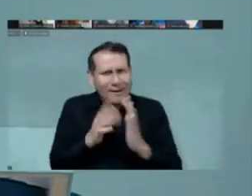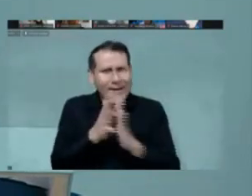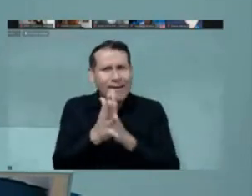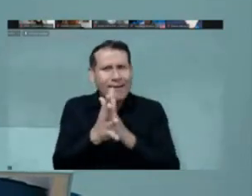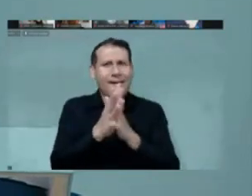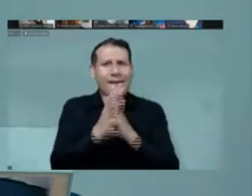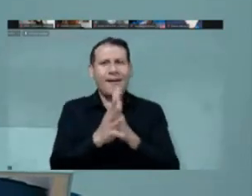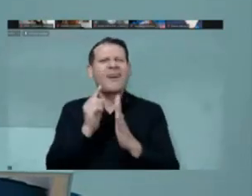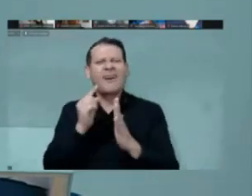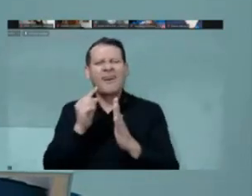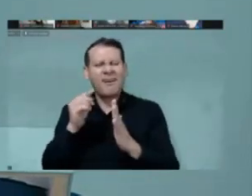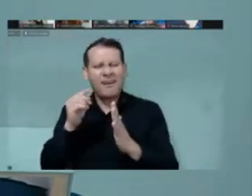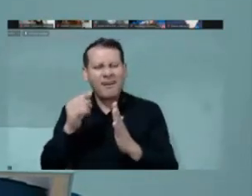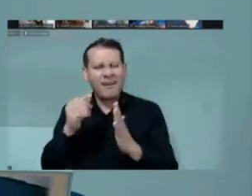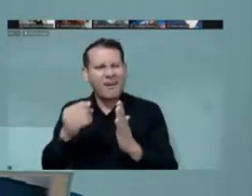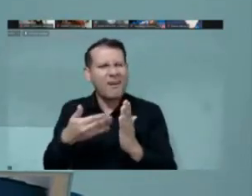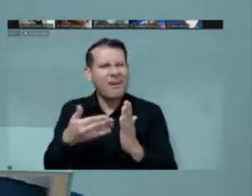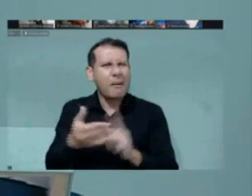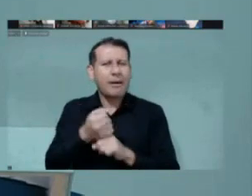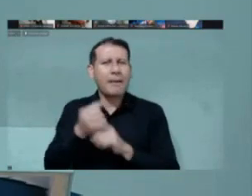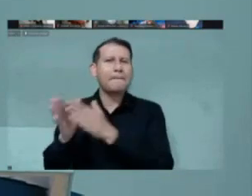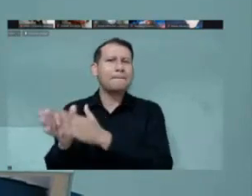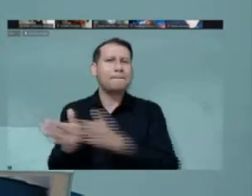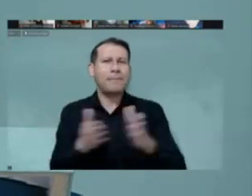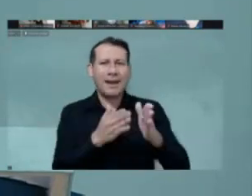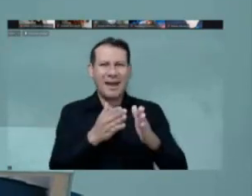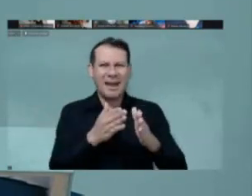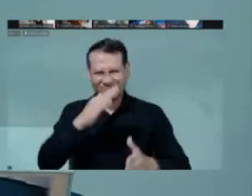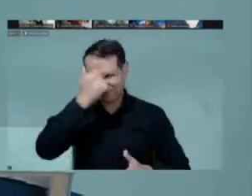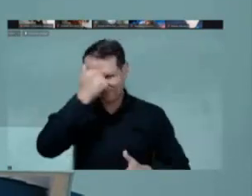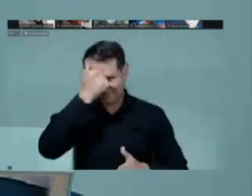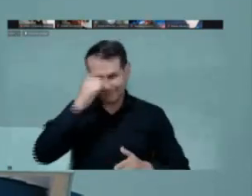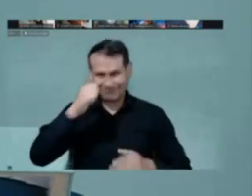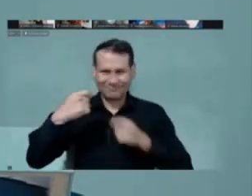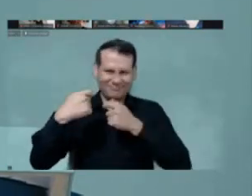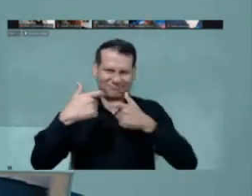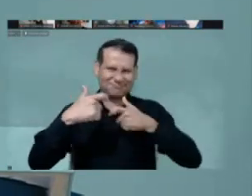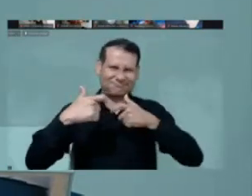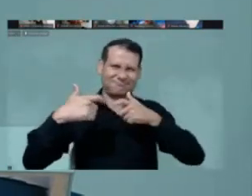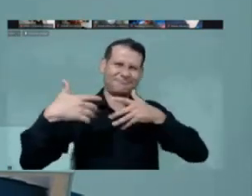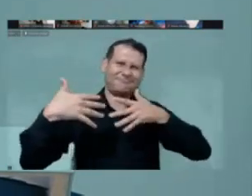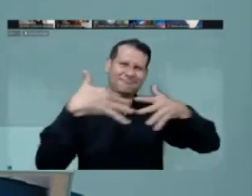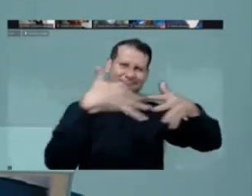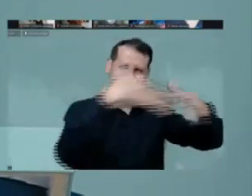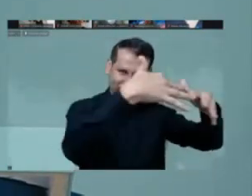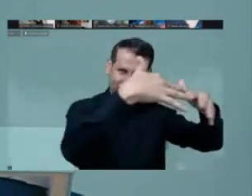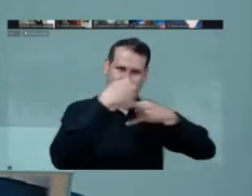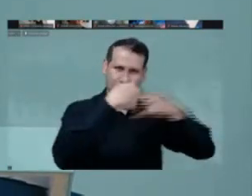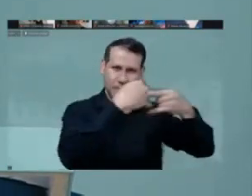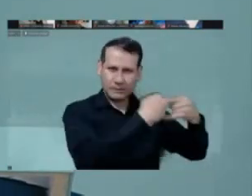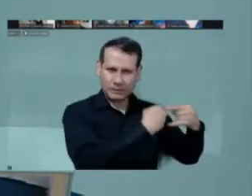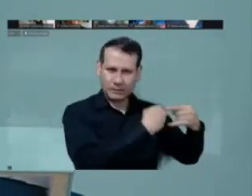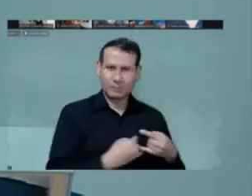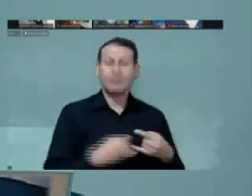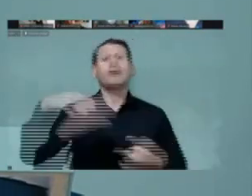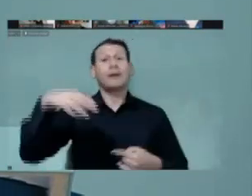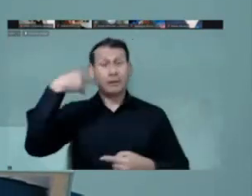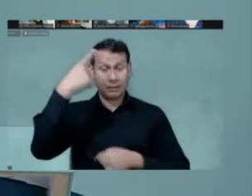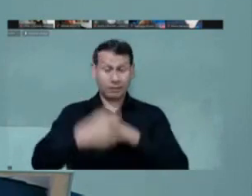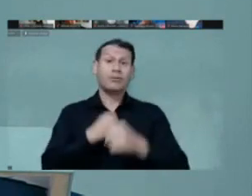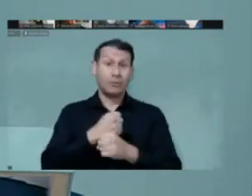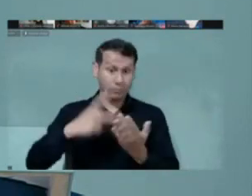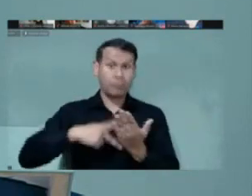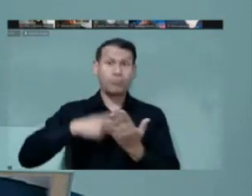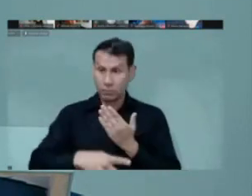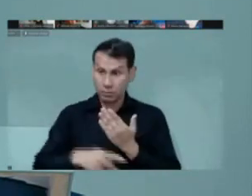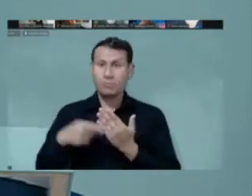will find that in the master plan spectrum next year. There are some projects that have been proposed,